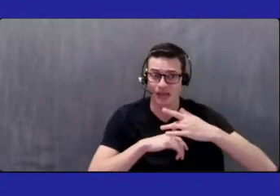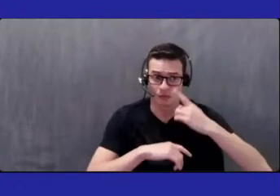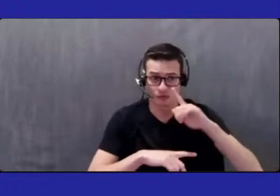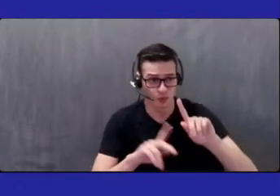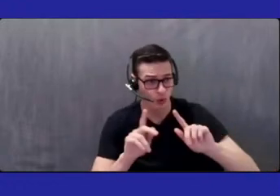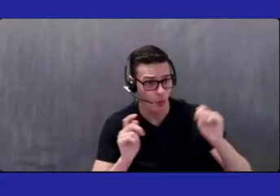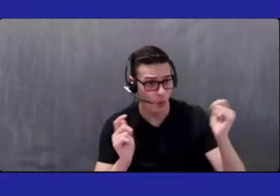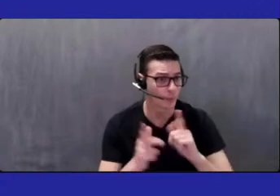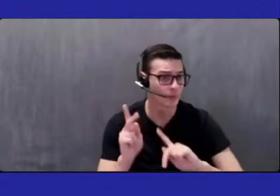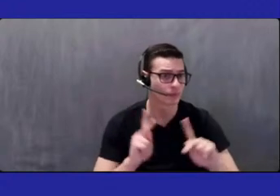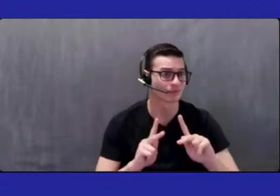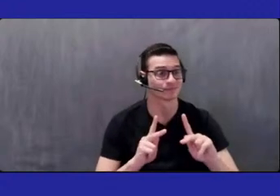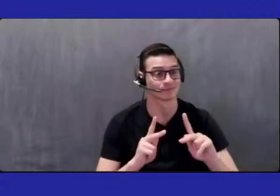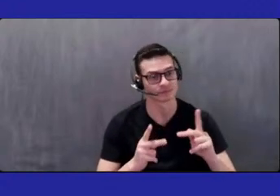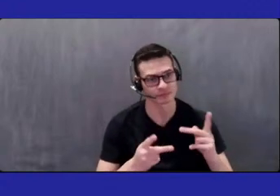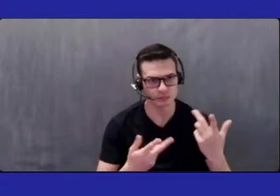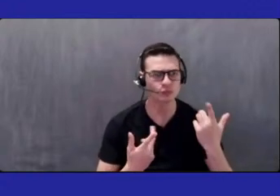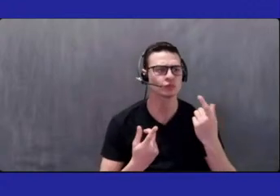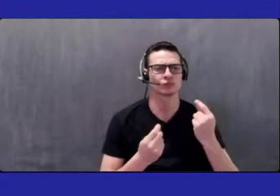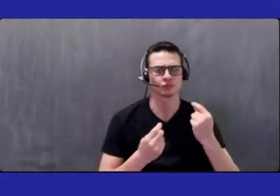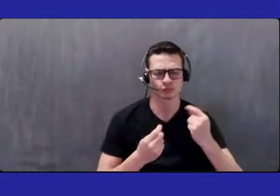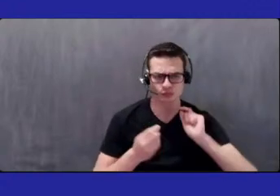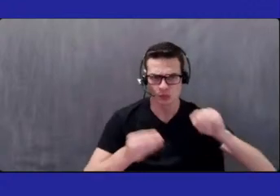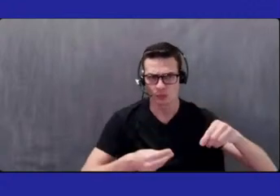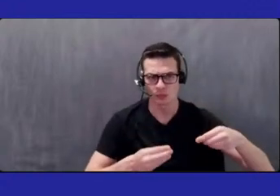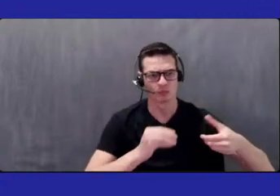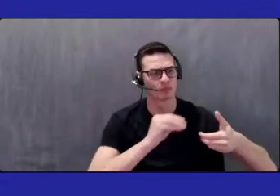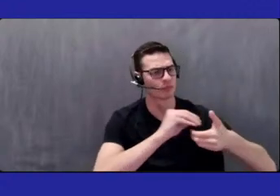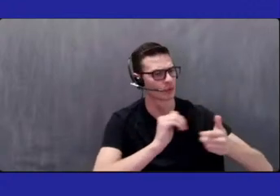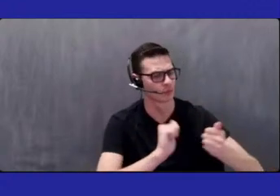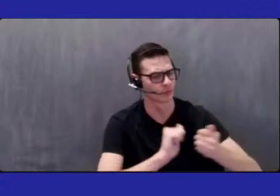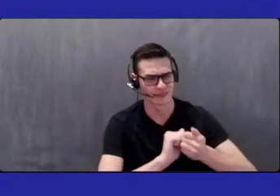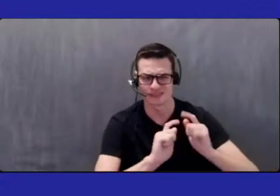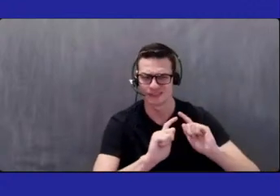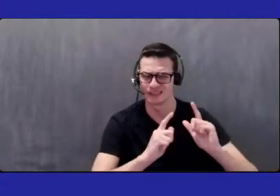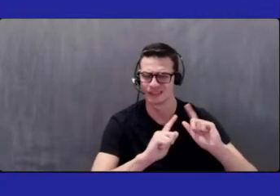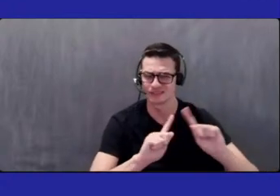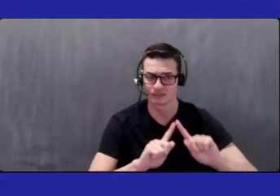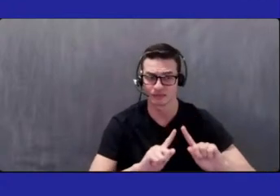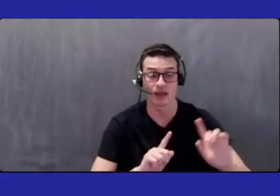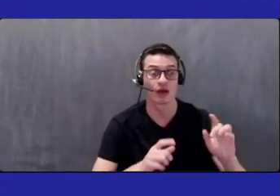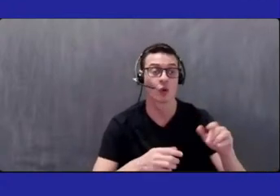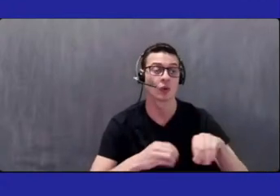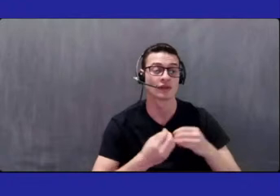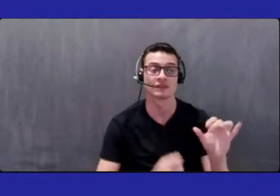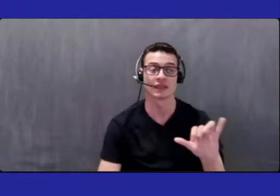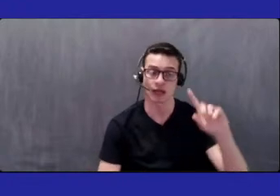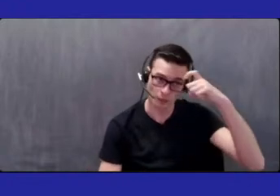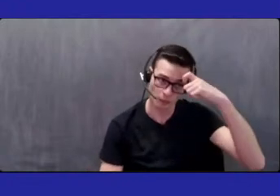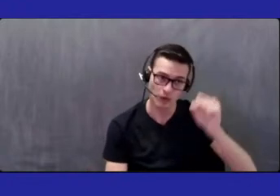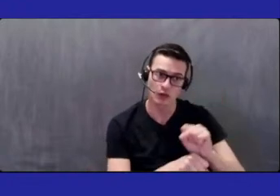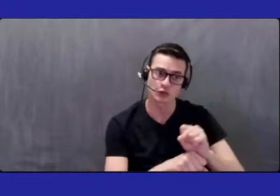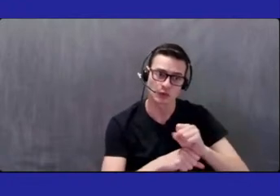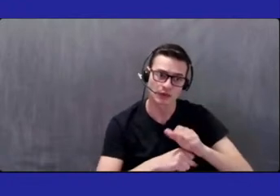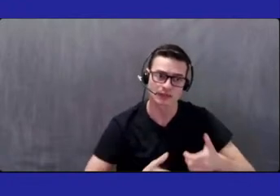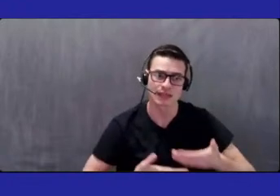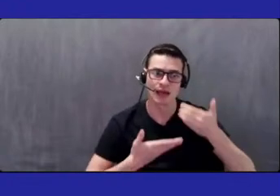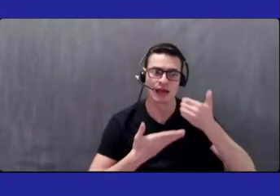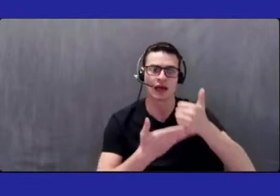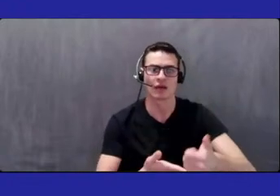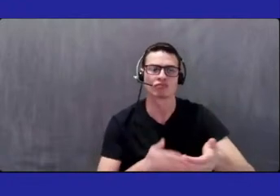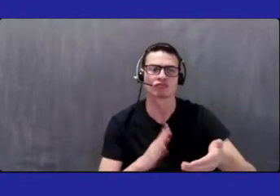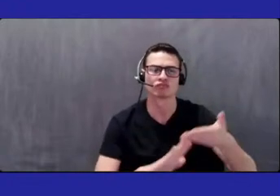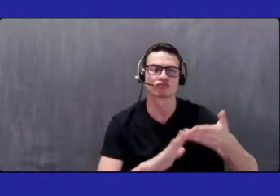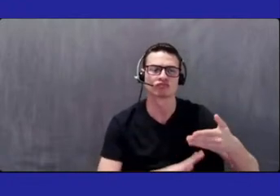that are readily available. So we work with a lot of partnering entities like Bronx Works to do the food pantries. And during the summers, they have,